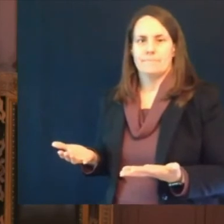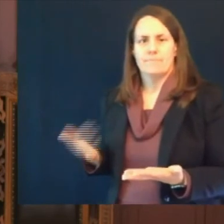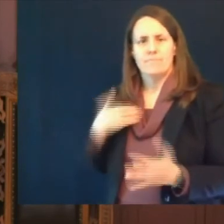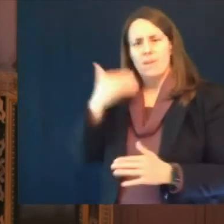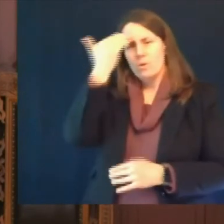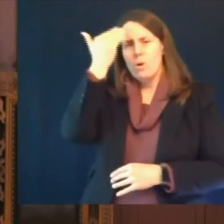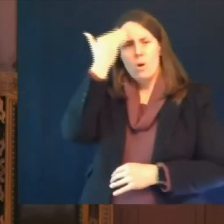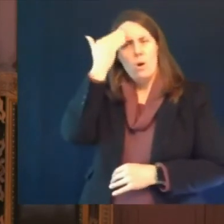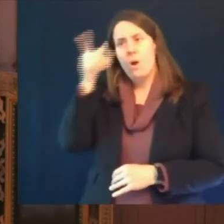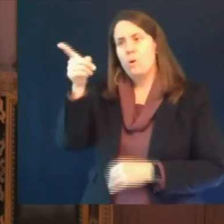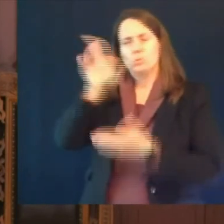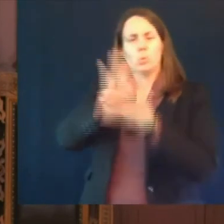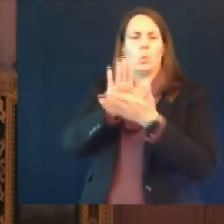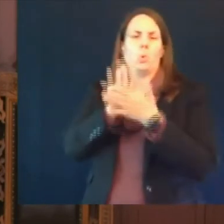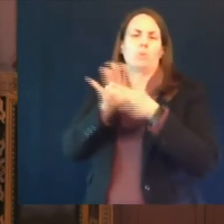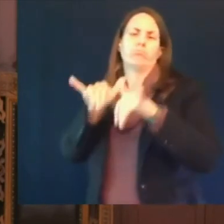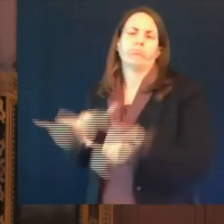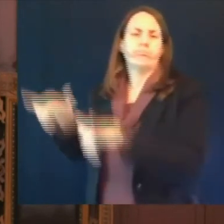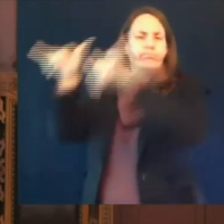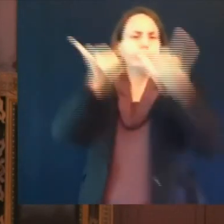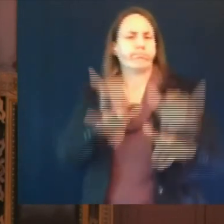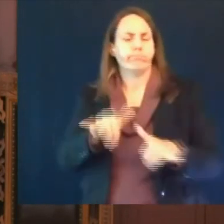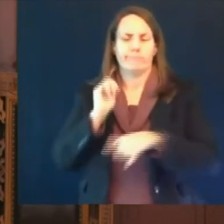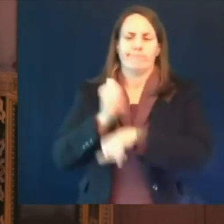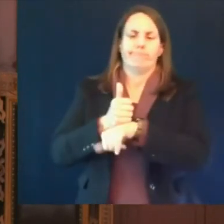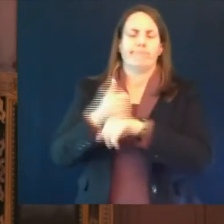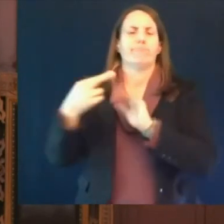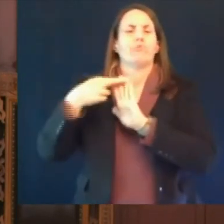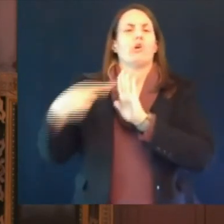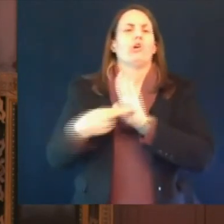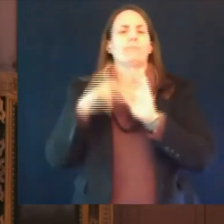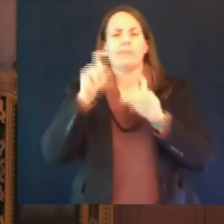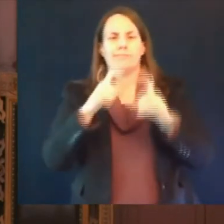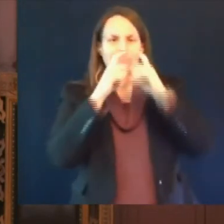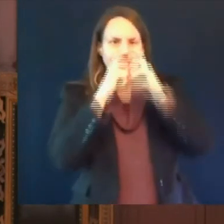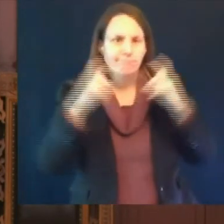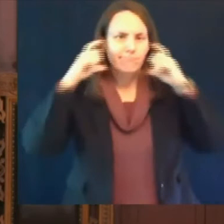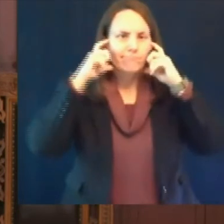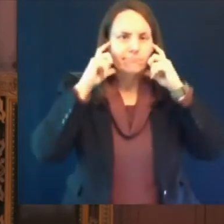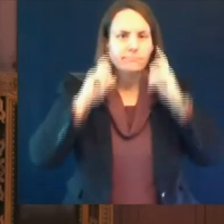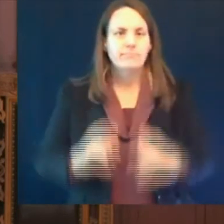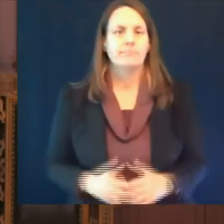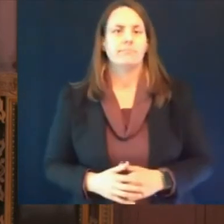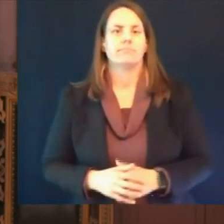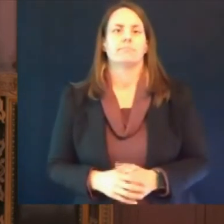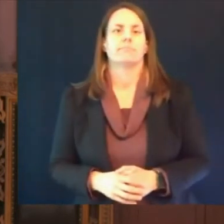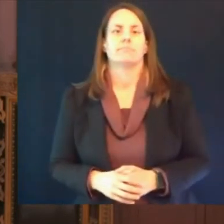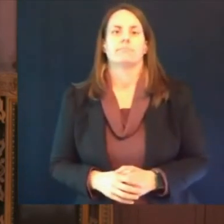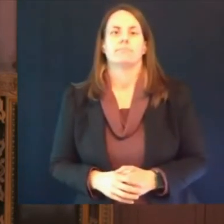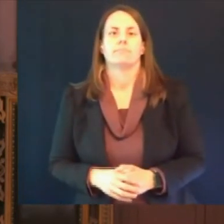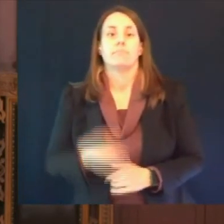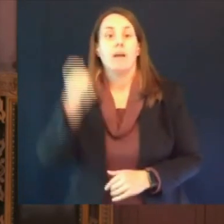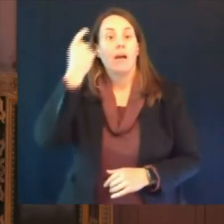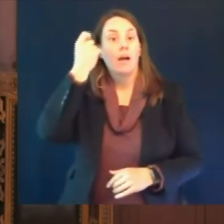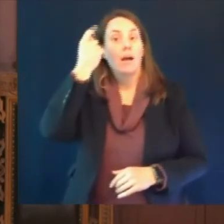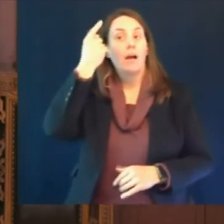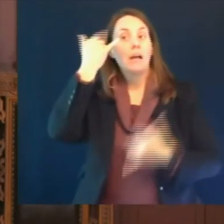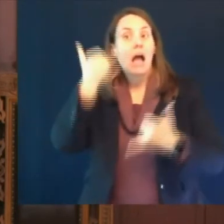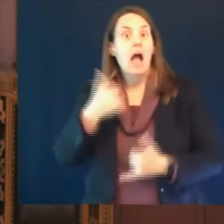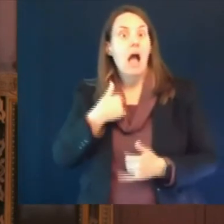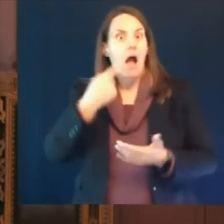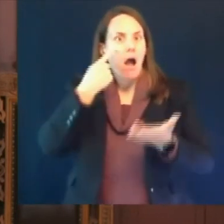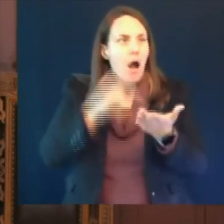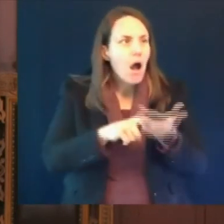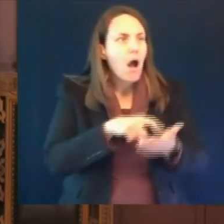in the past and i've seen a story where a handful of districts are deciding that uh they will not